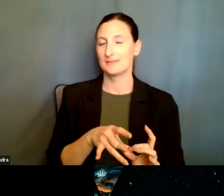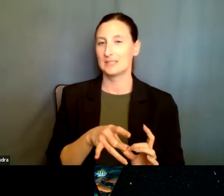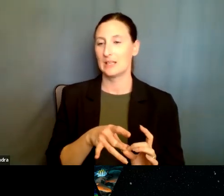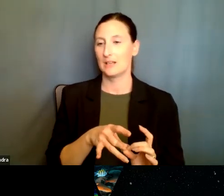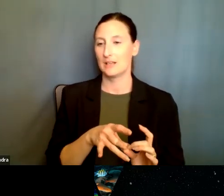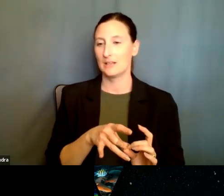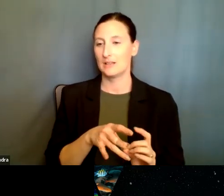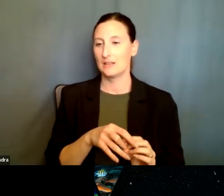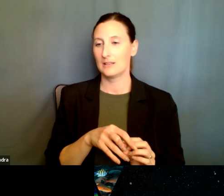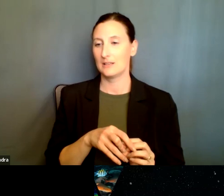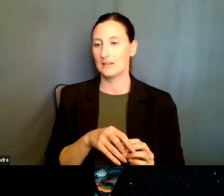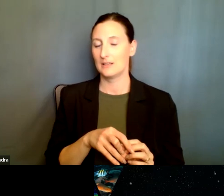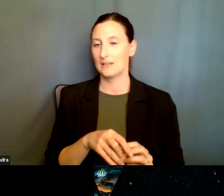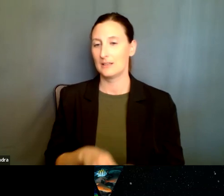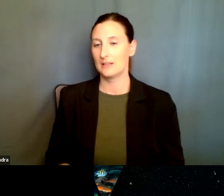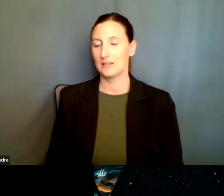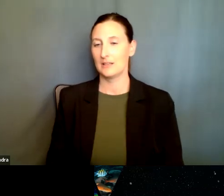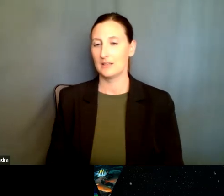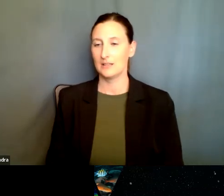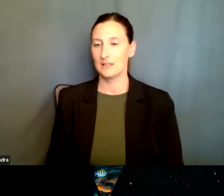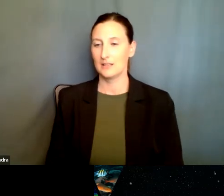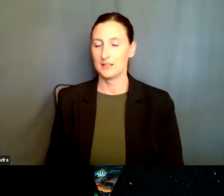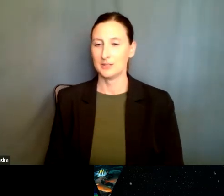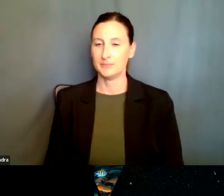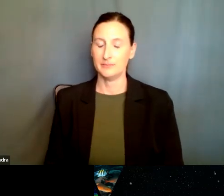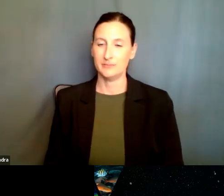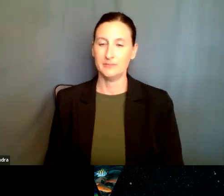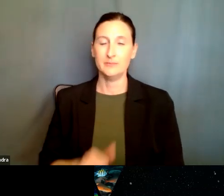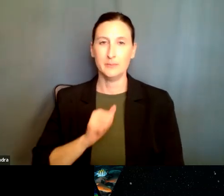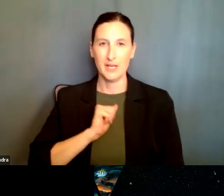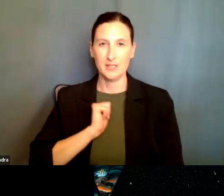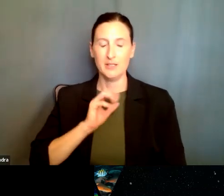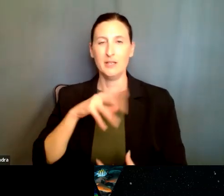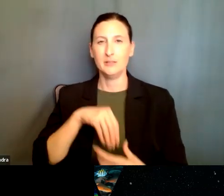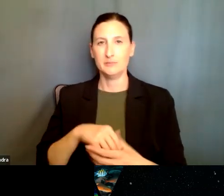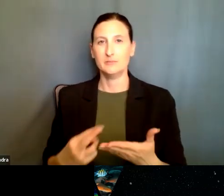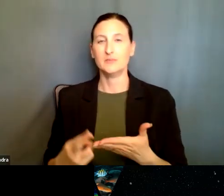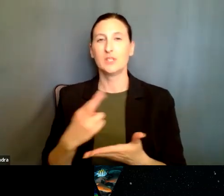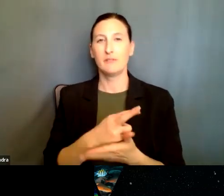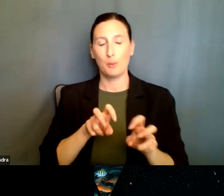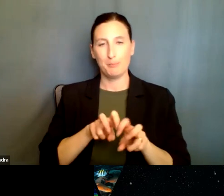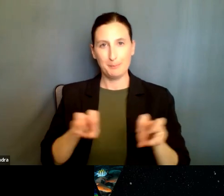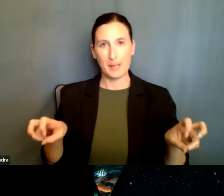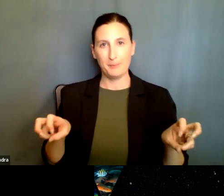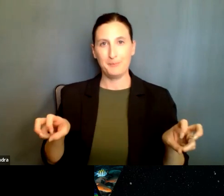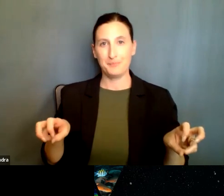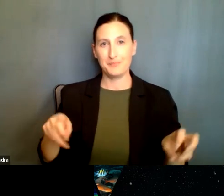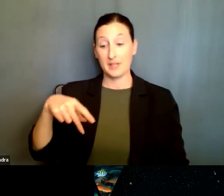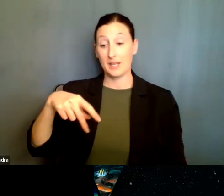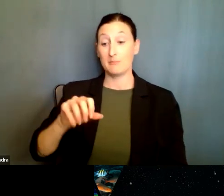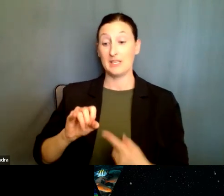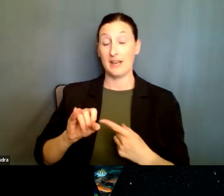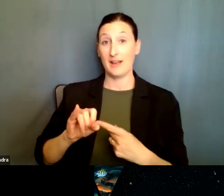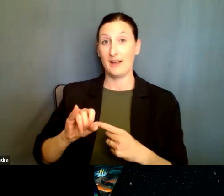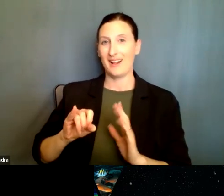Um, I, I was once on a, um, review panel and, uh, the PI, uh, had a background that